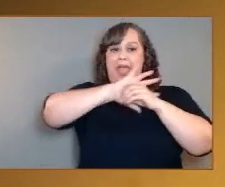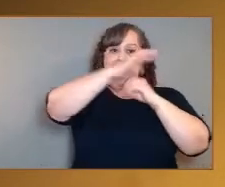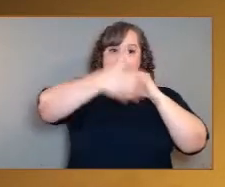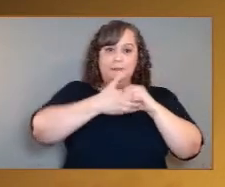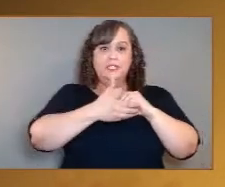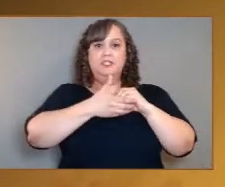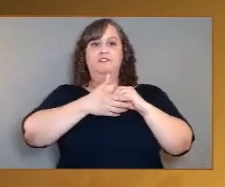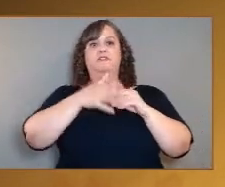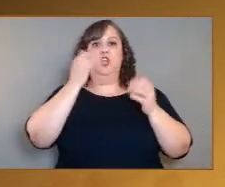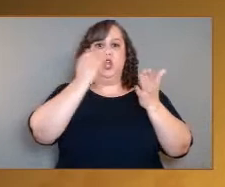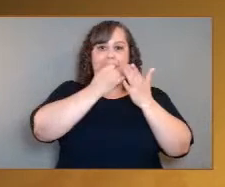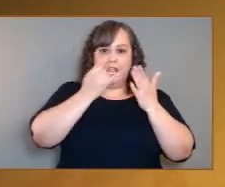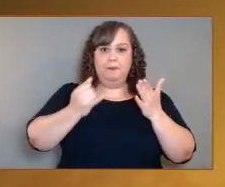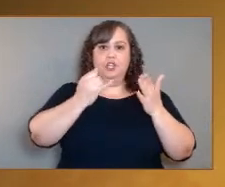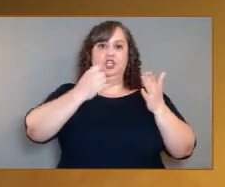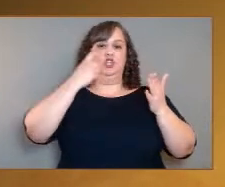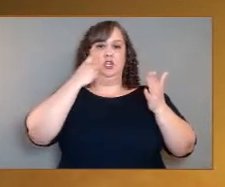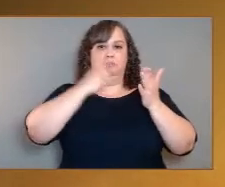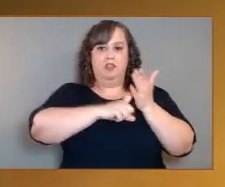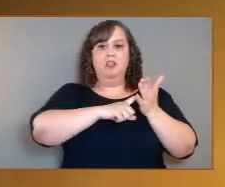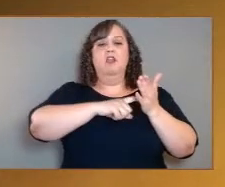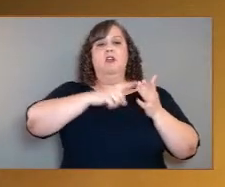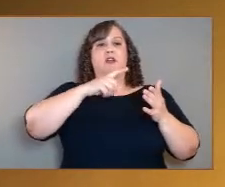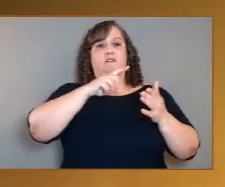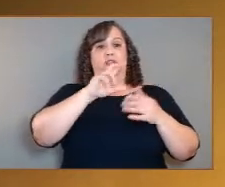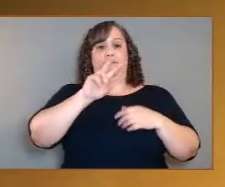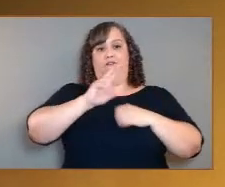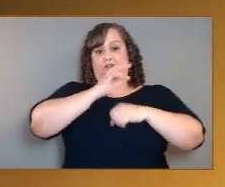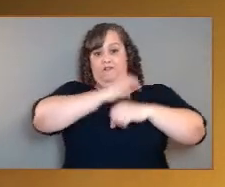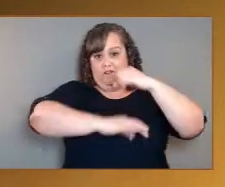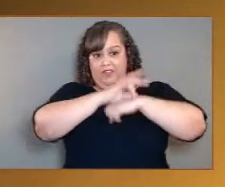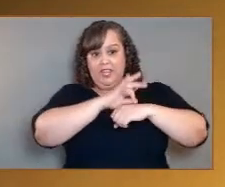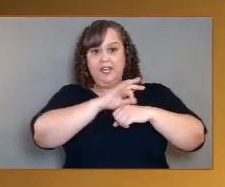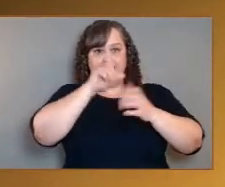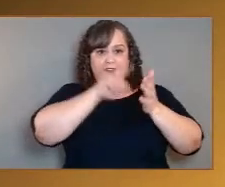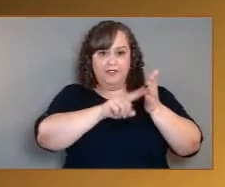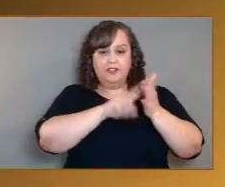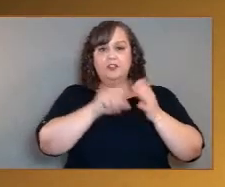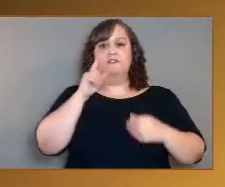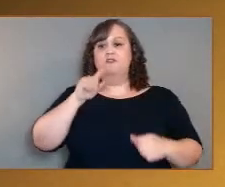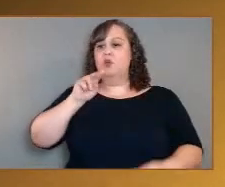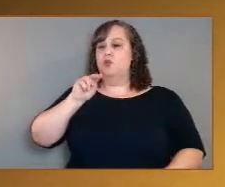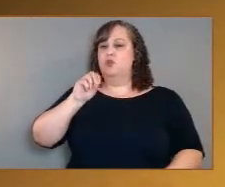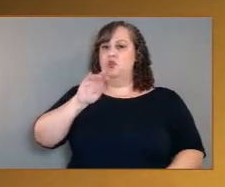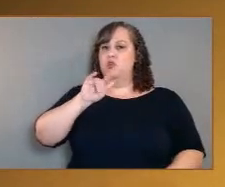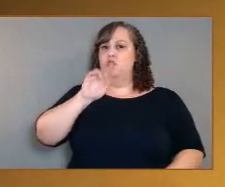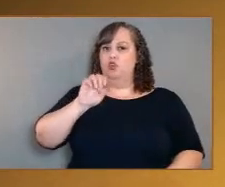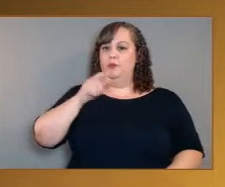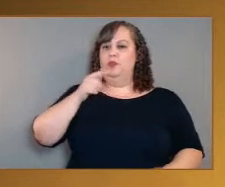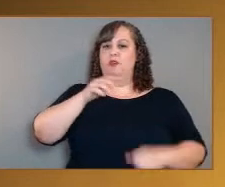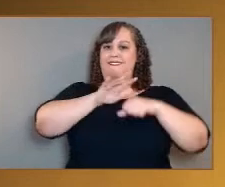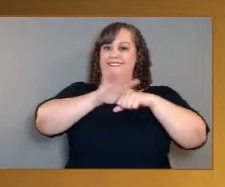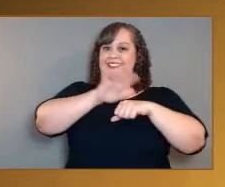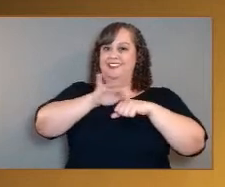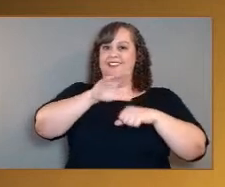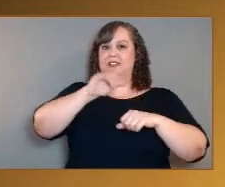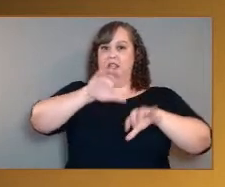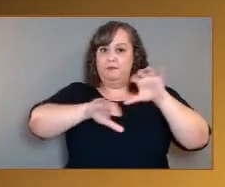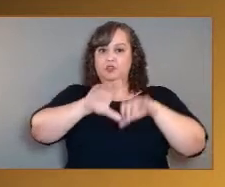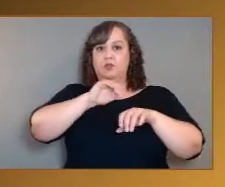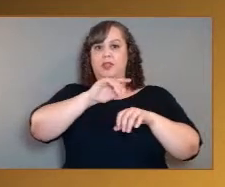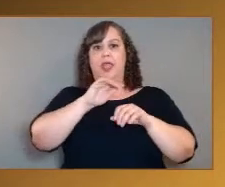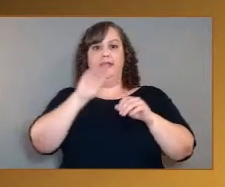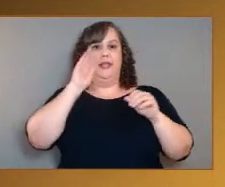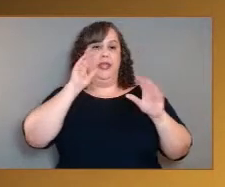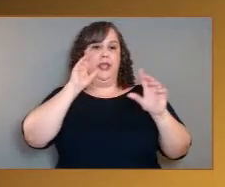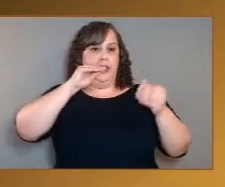of chemistry and noble gases, by taking his great name catalogued in 500 years of history and applying it forward to Venus. We want to